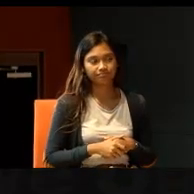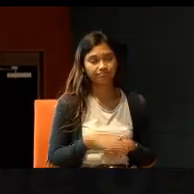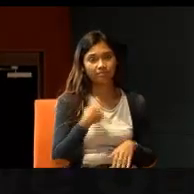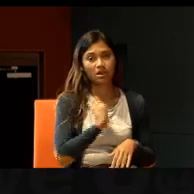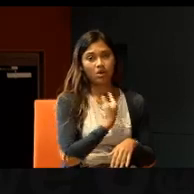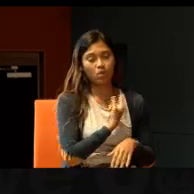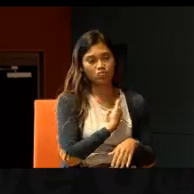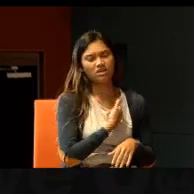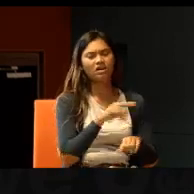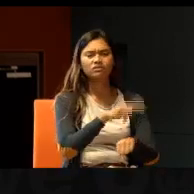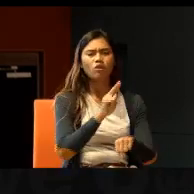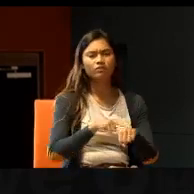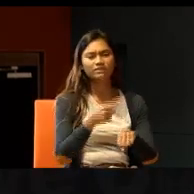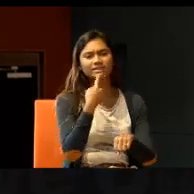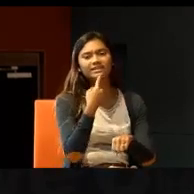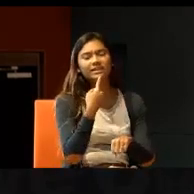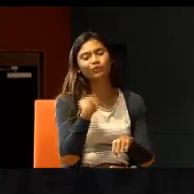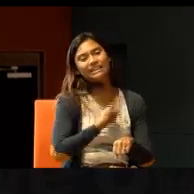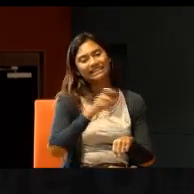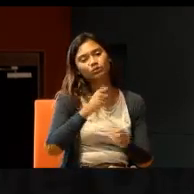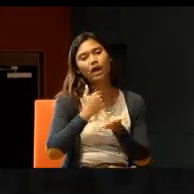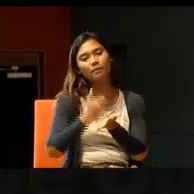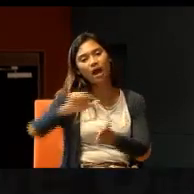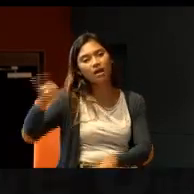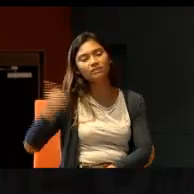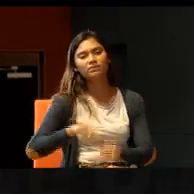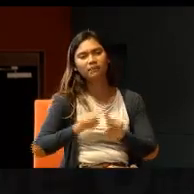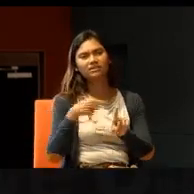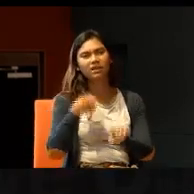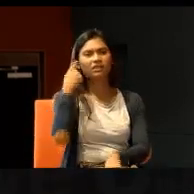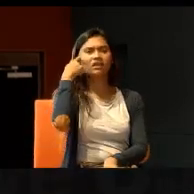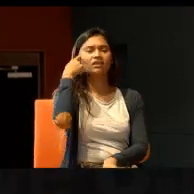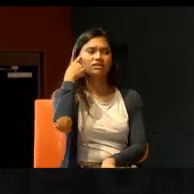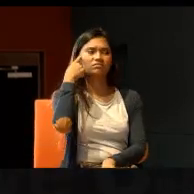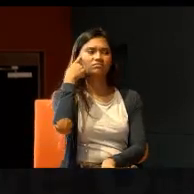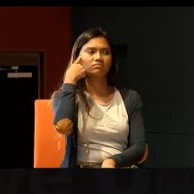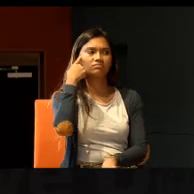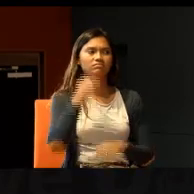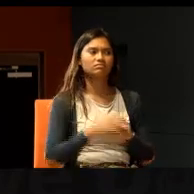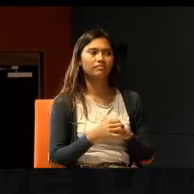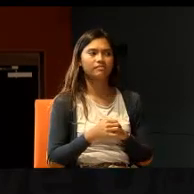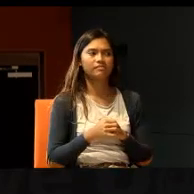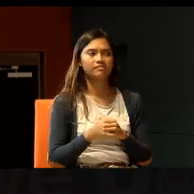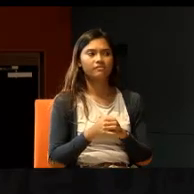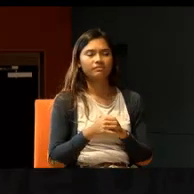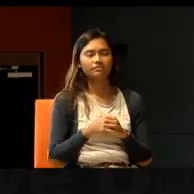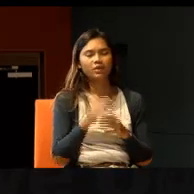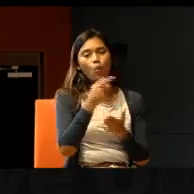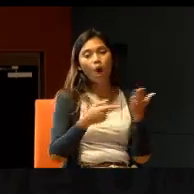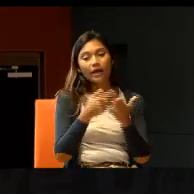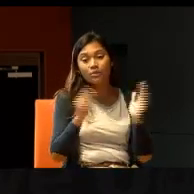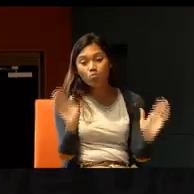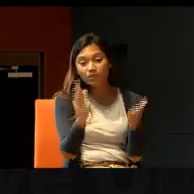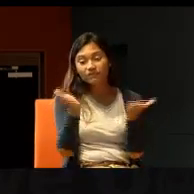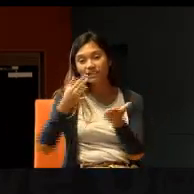we will of course, say, we want to help others. But, I think, what multiplies many volunteers,